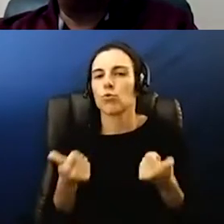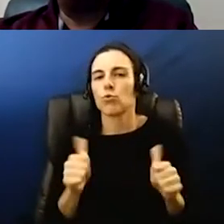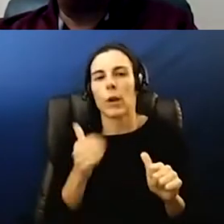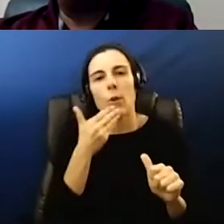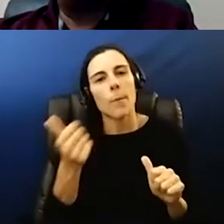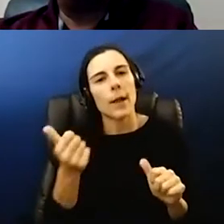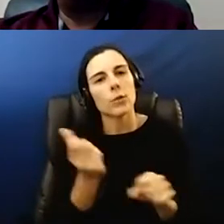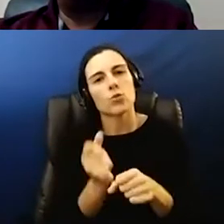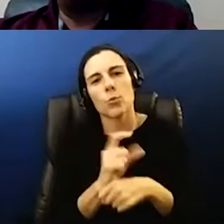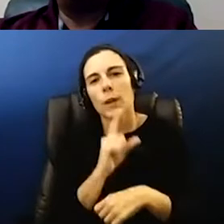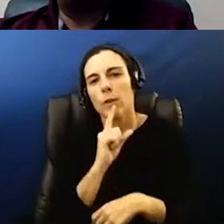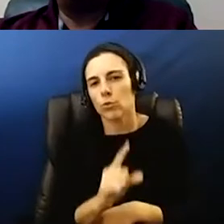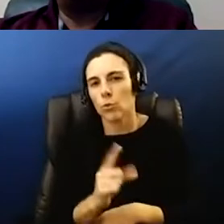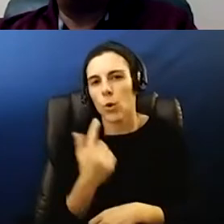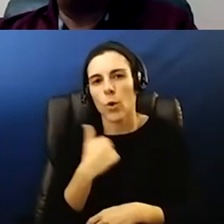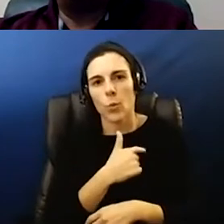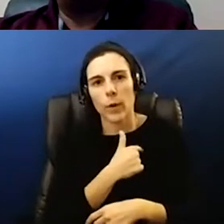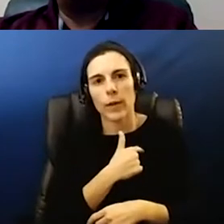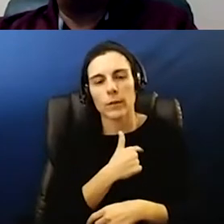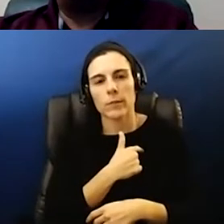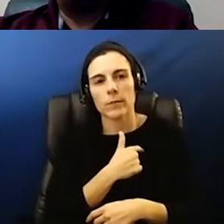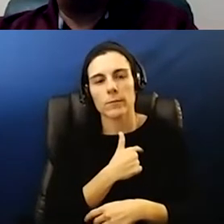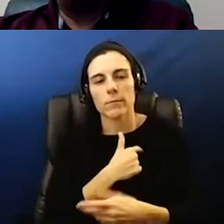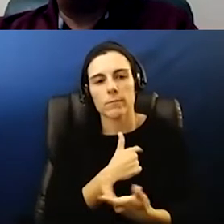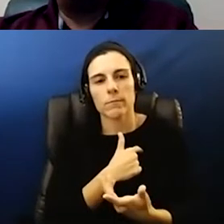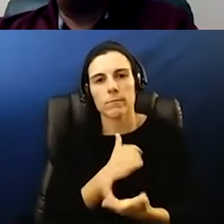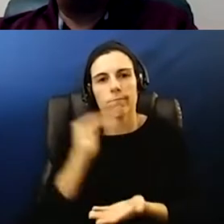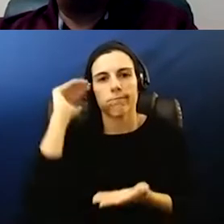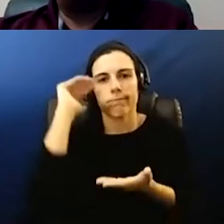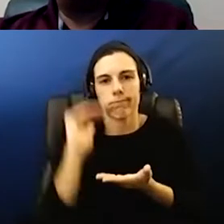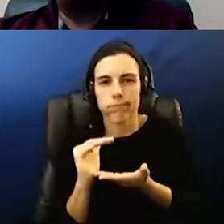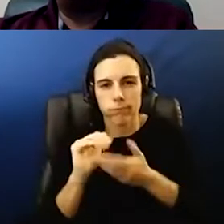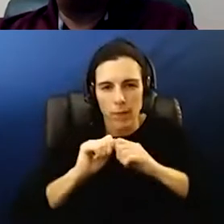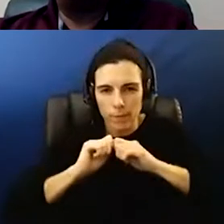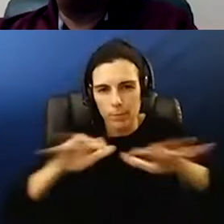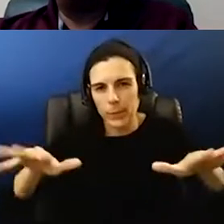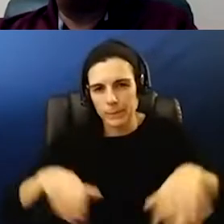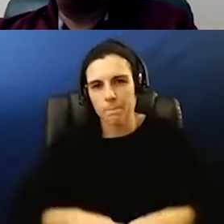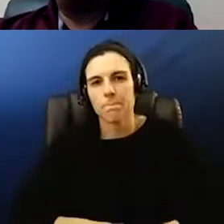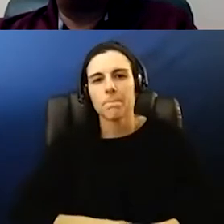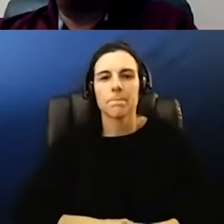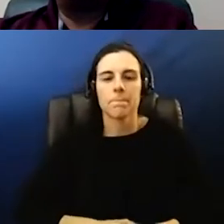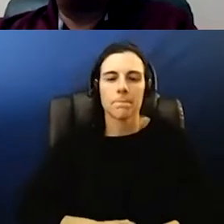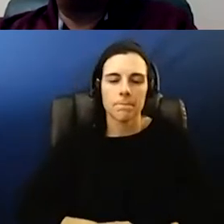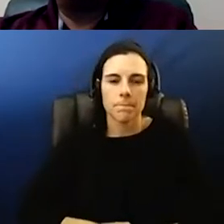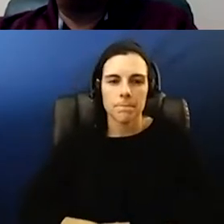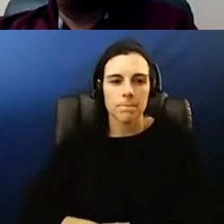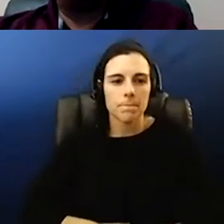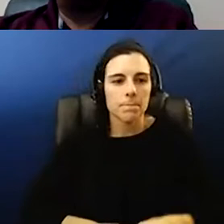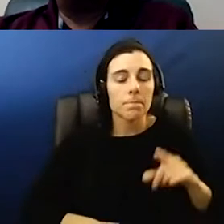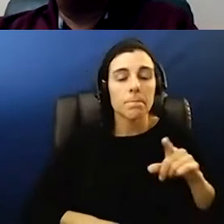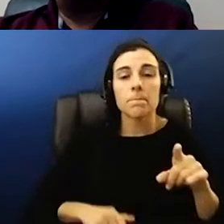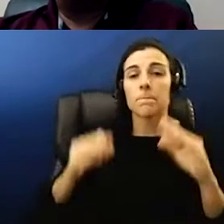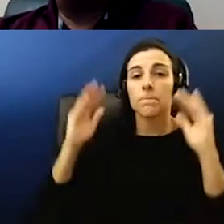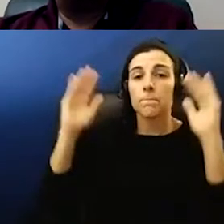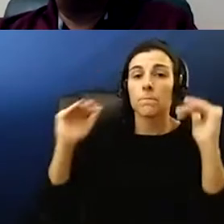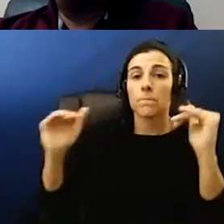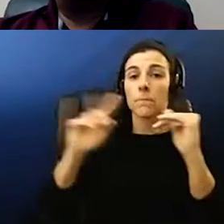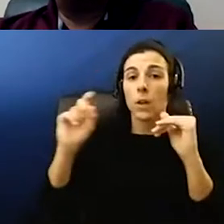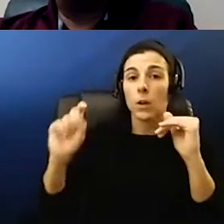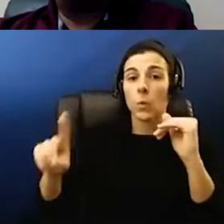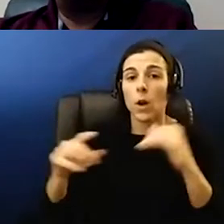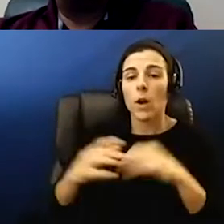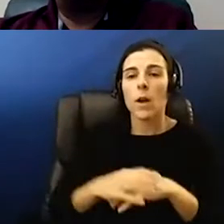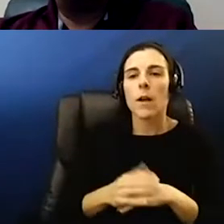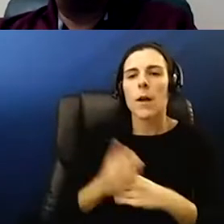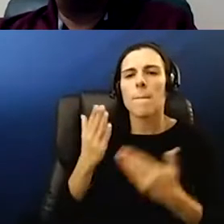that we are keeping the virus away from anybody on our campuses um this next question might be best for